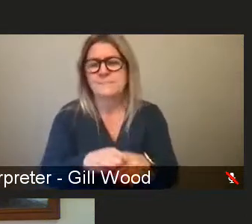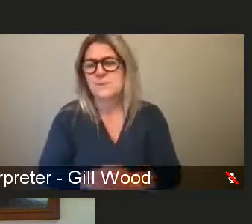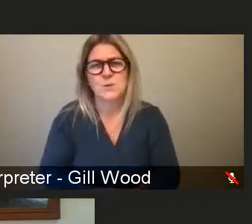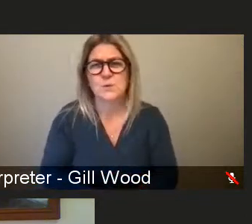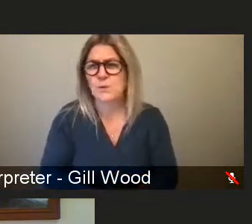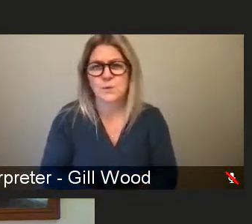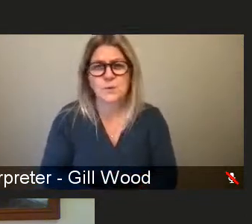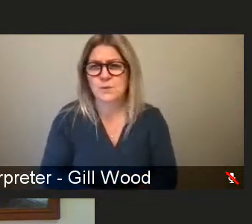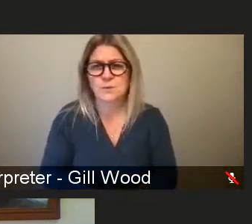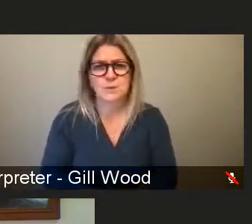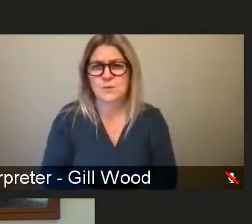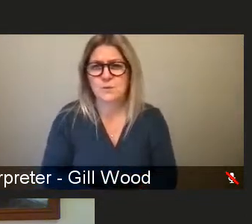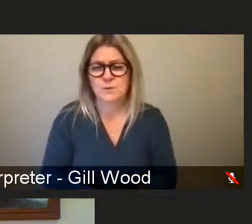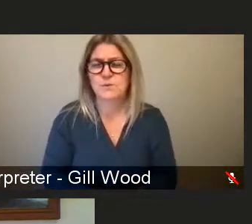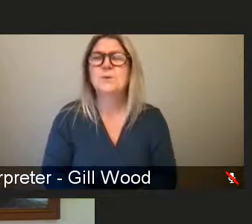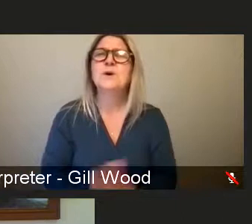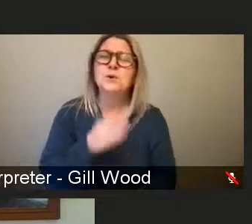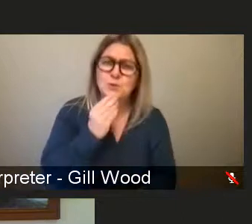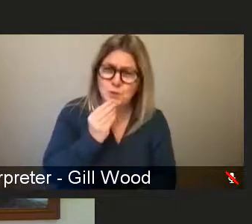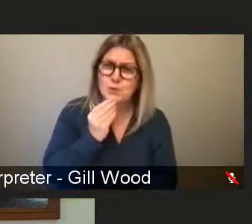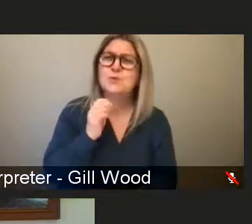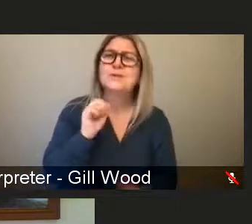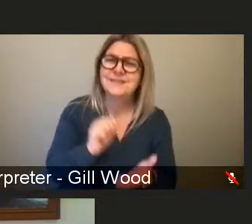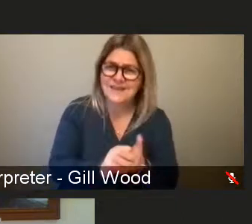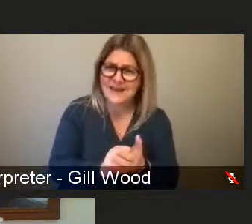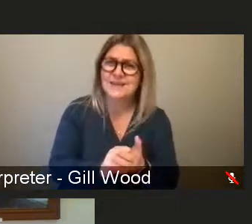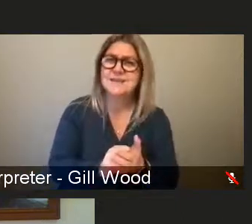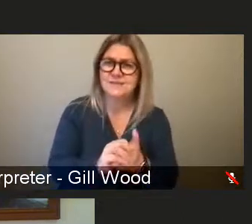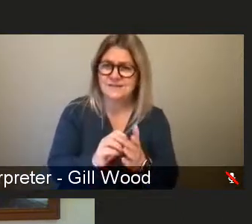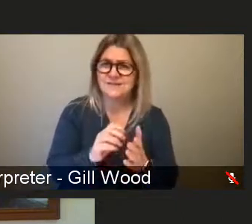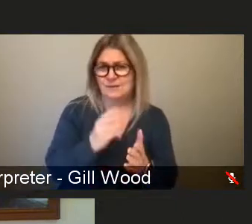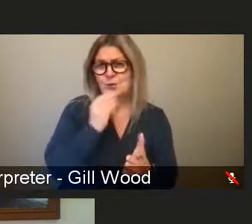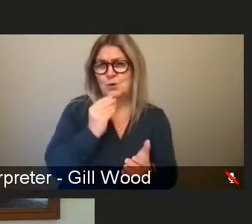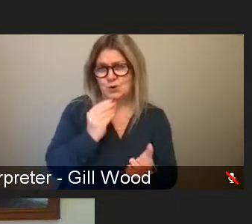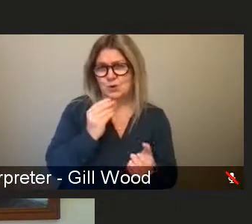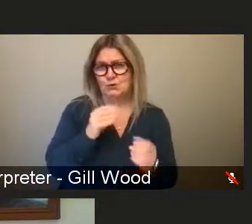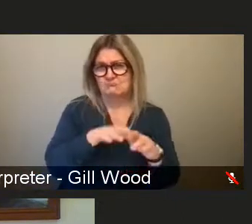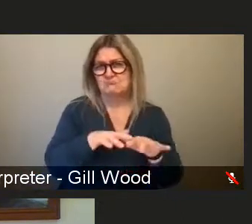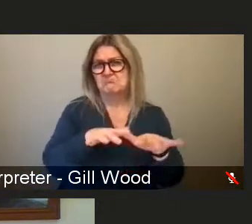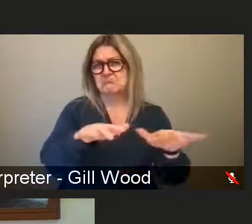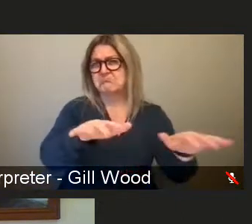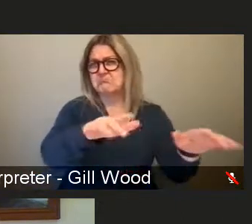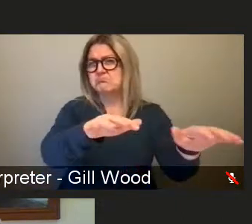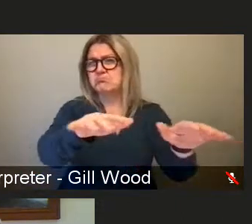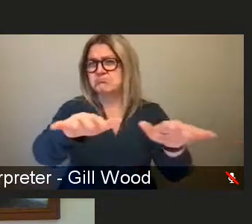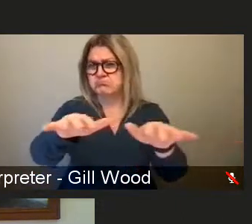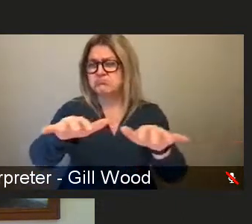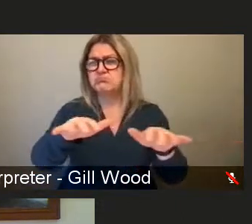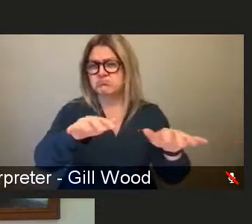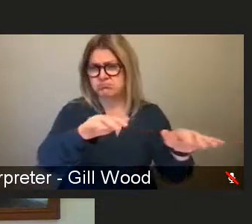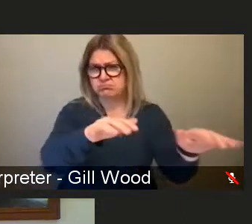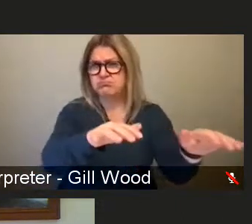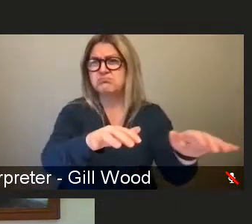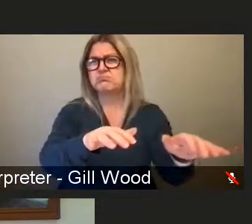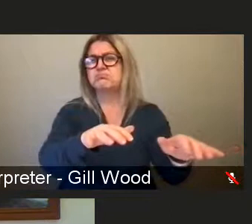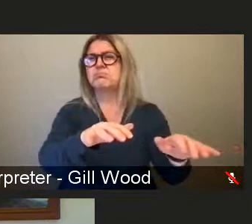yeah, it's used rather than being a reaction, it's used as a way of biting back.